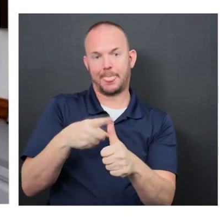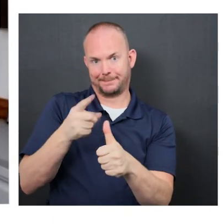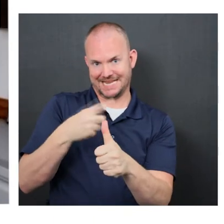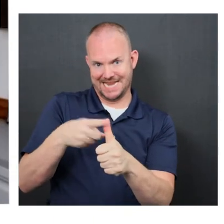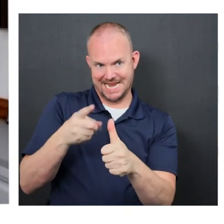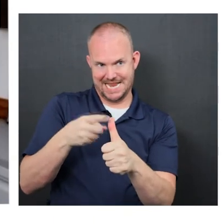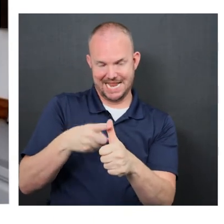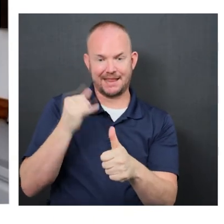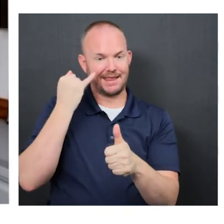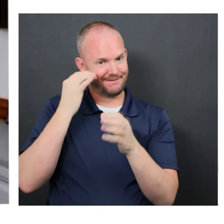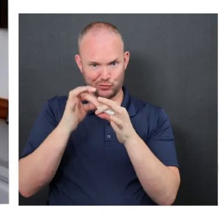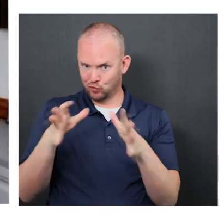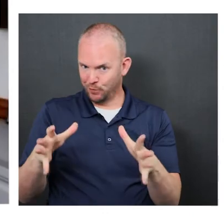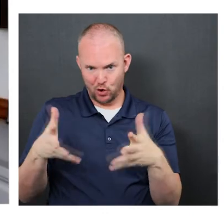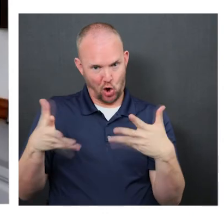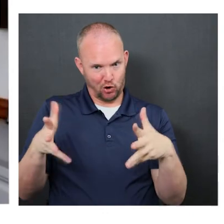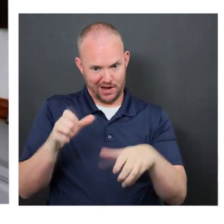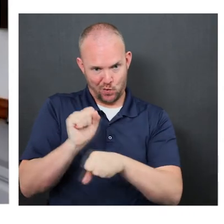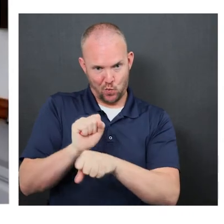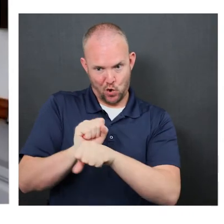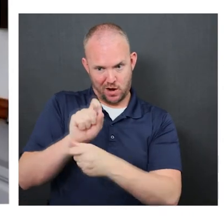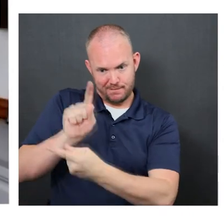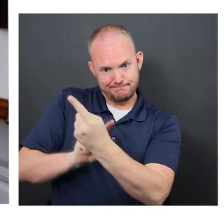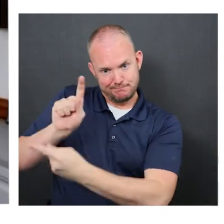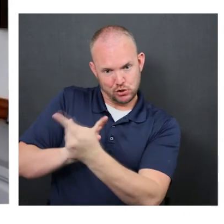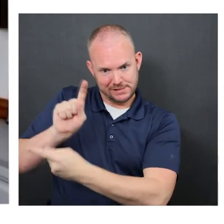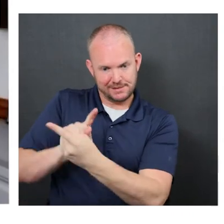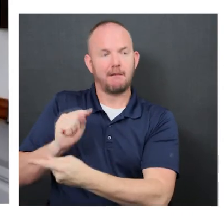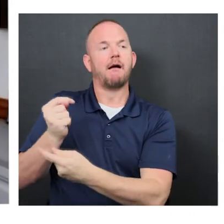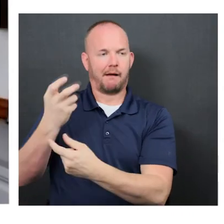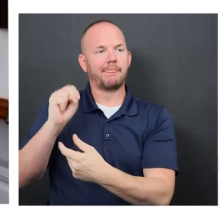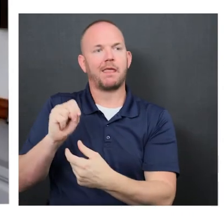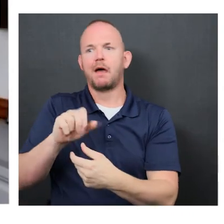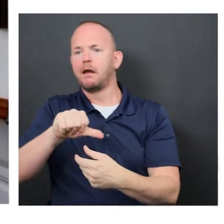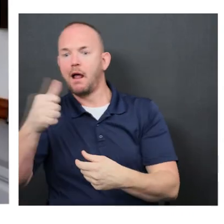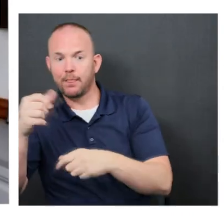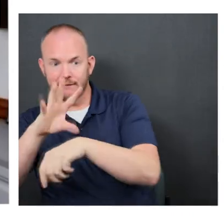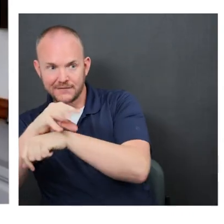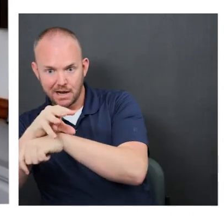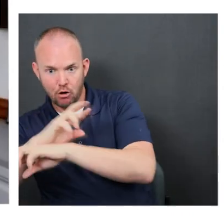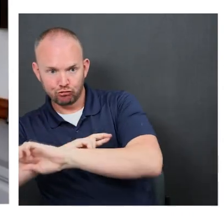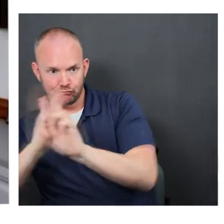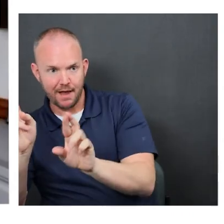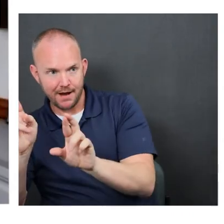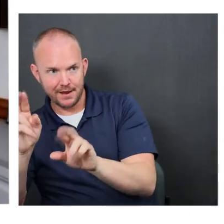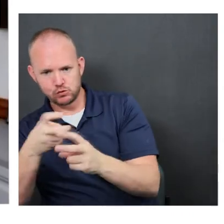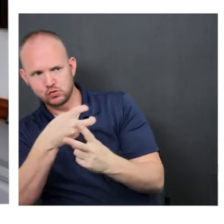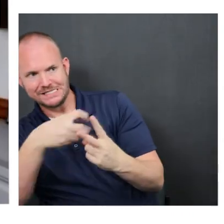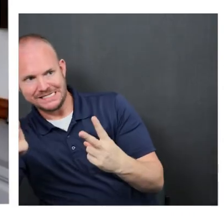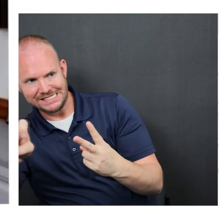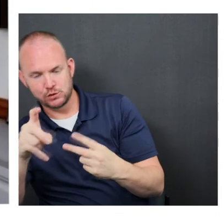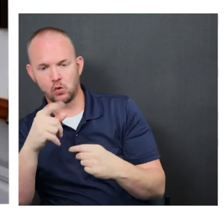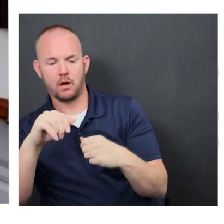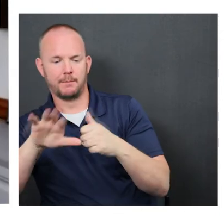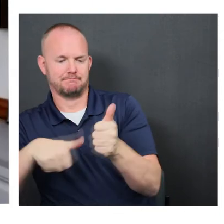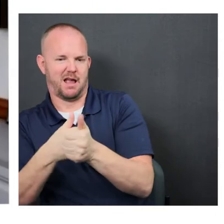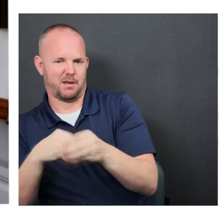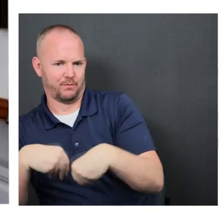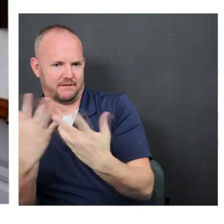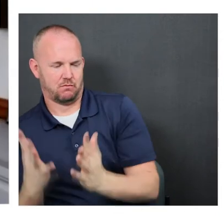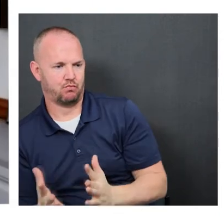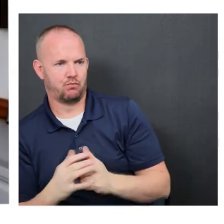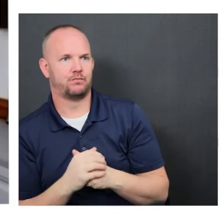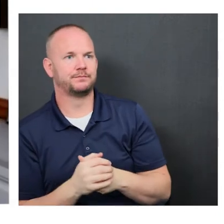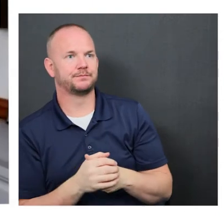And if your interpreters are occupied by being in person or otherwise occupied by video, then it routes to the vendor. There's